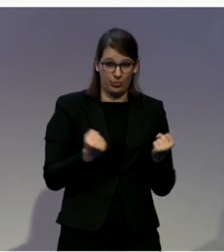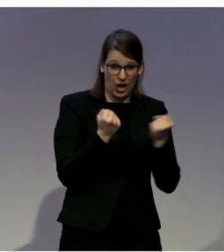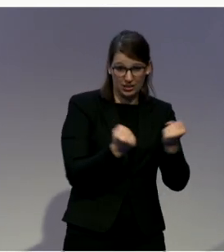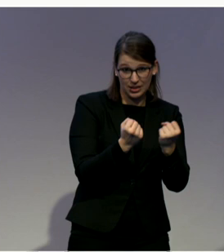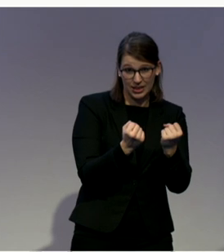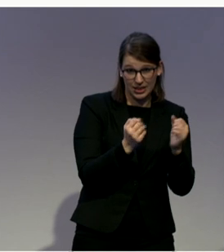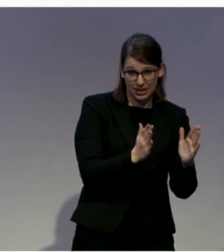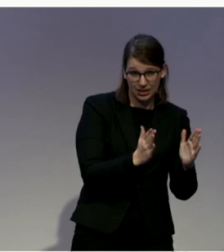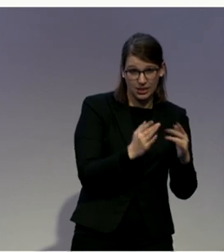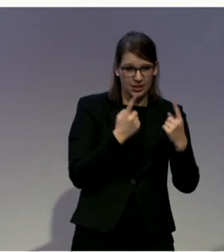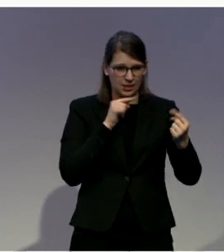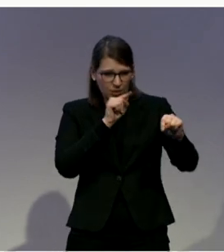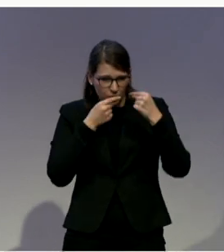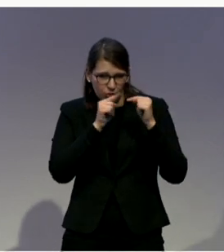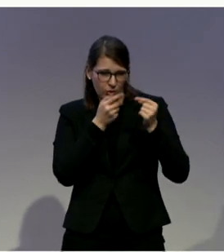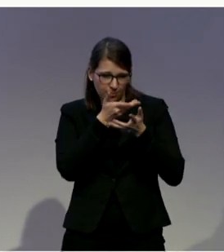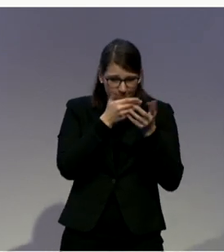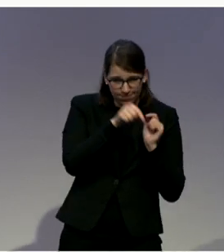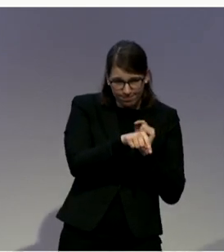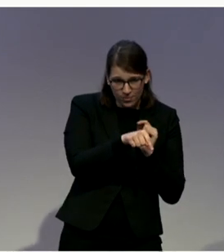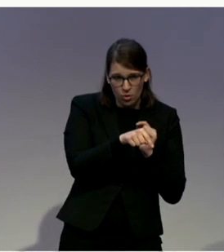certain areas and then talk about this?